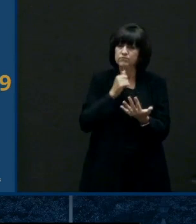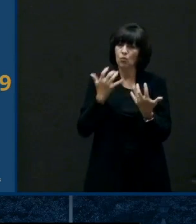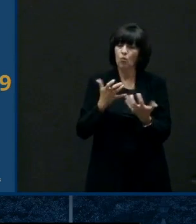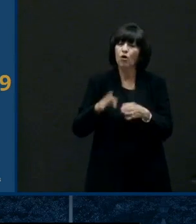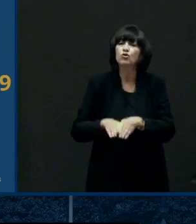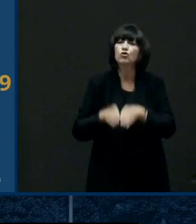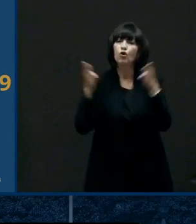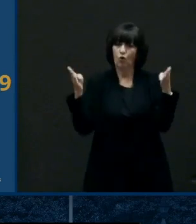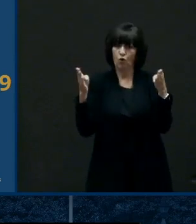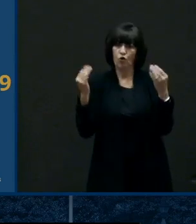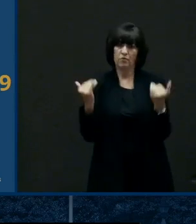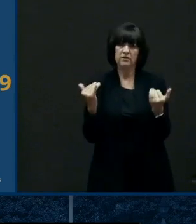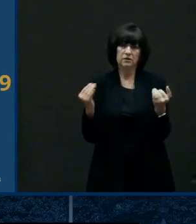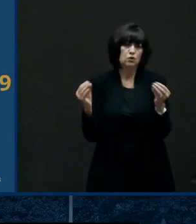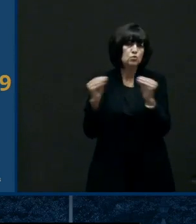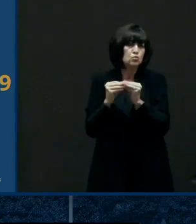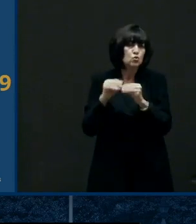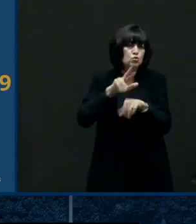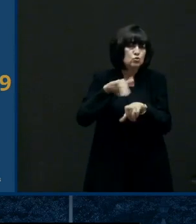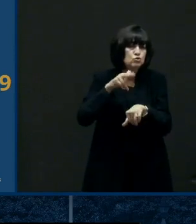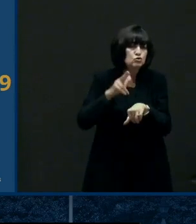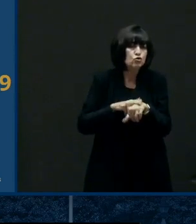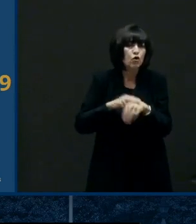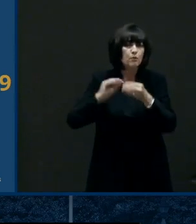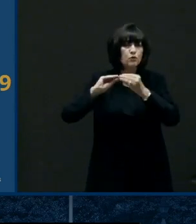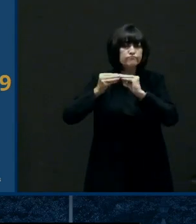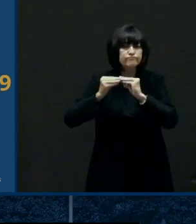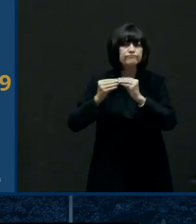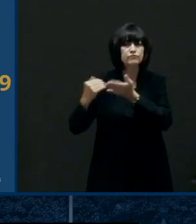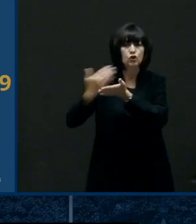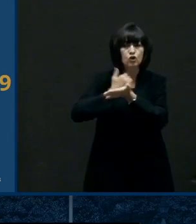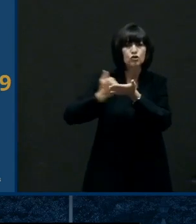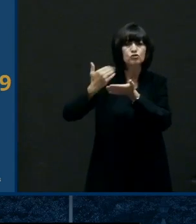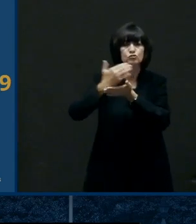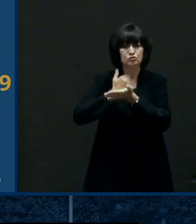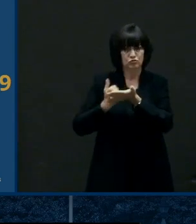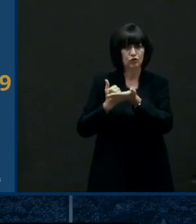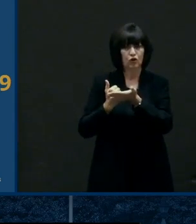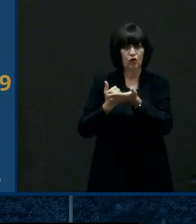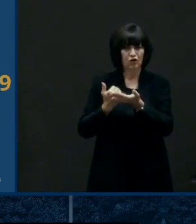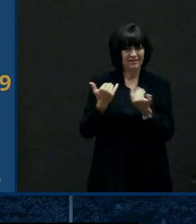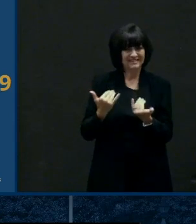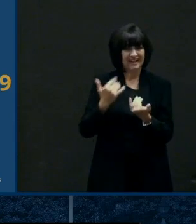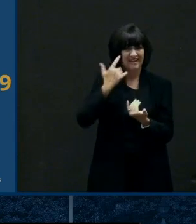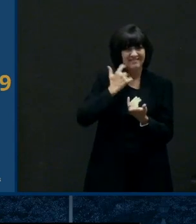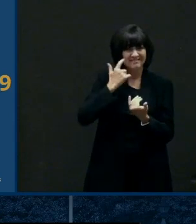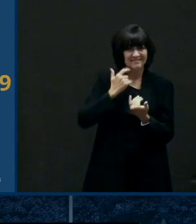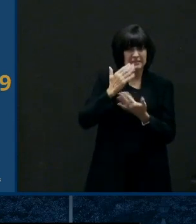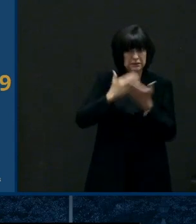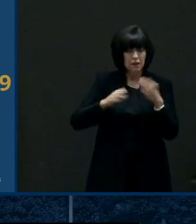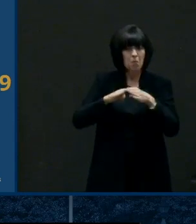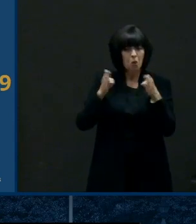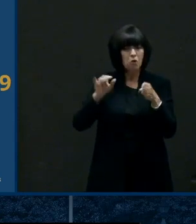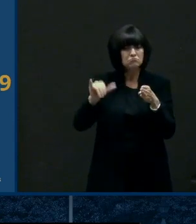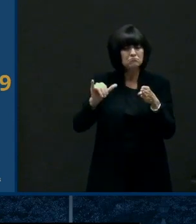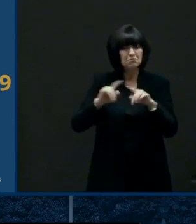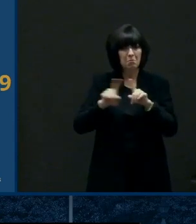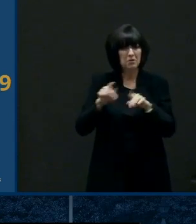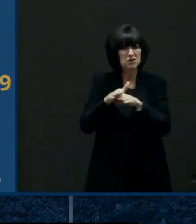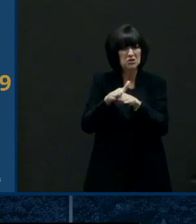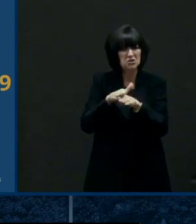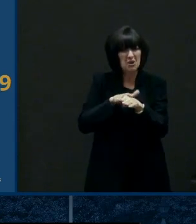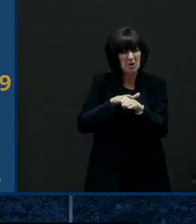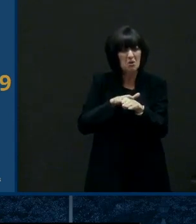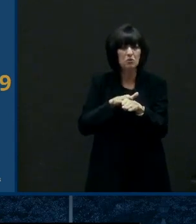with more normal uh revenue than before so that they can be successful and employee delawareians so with that uh